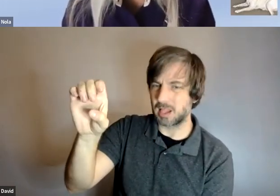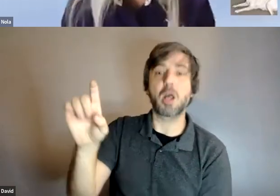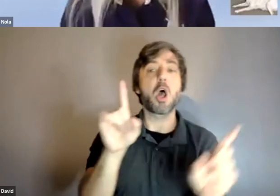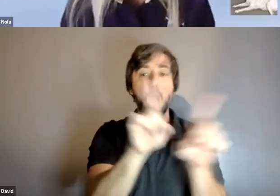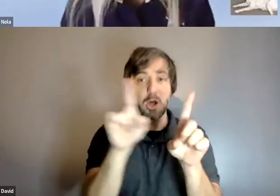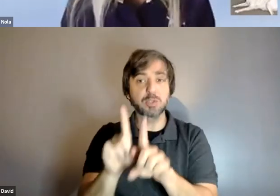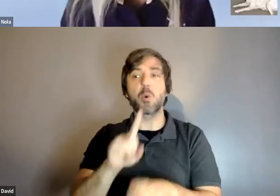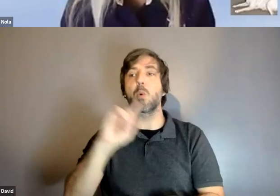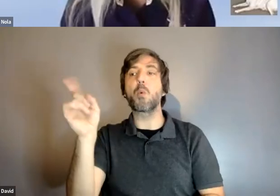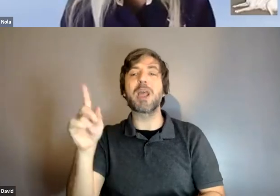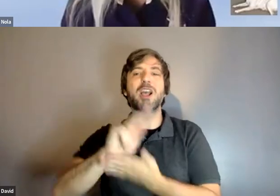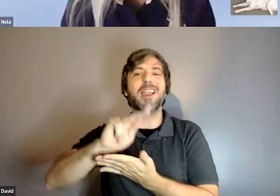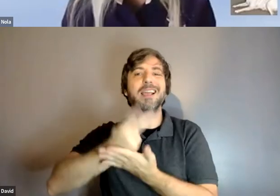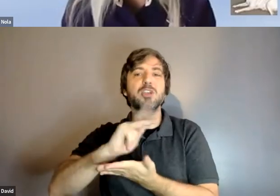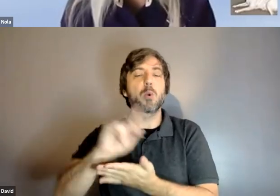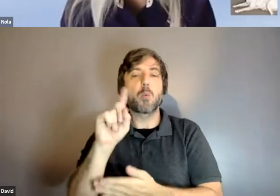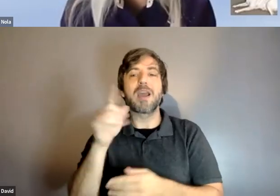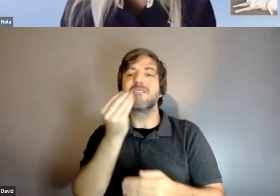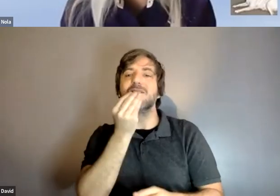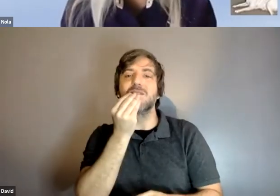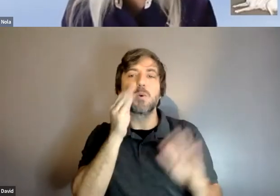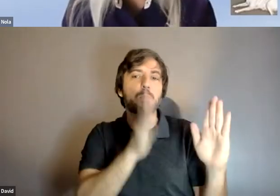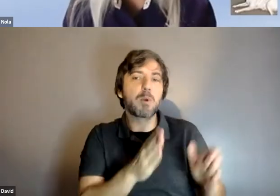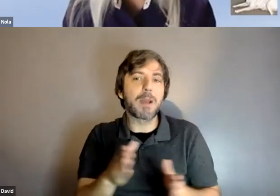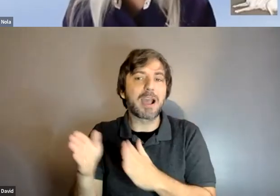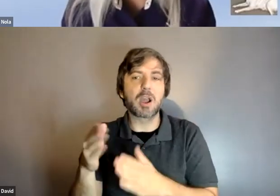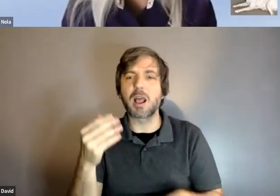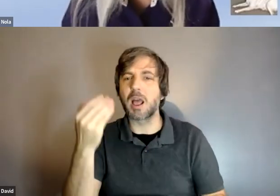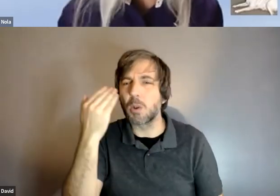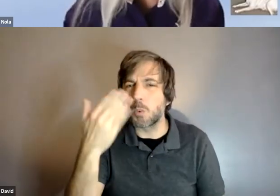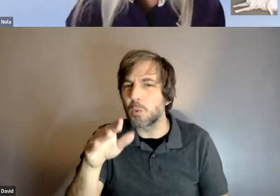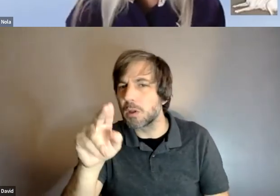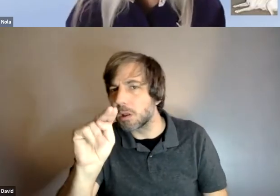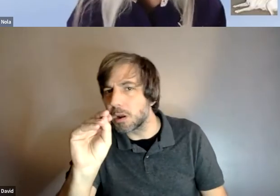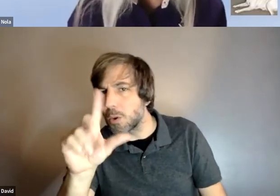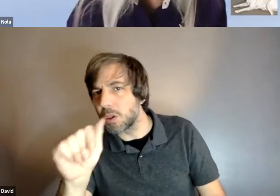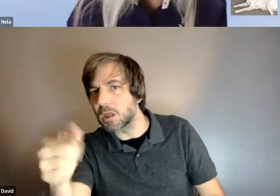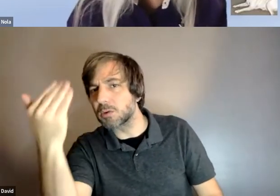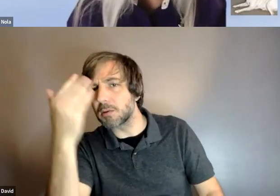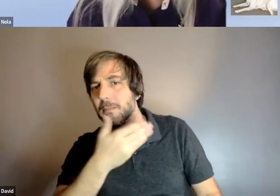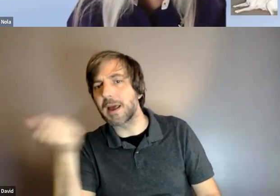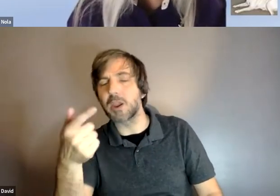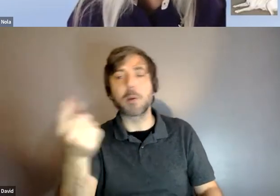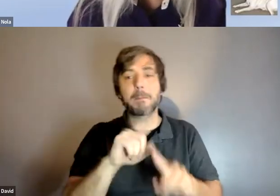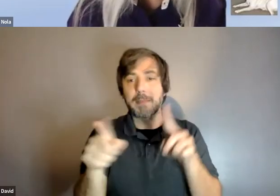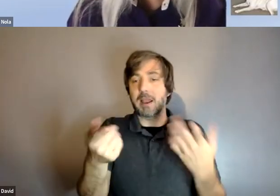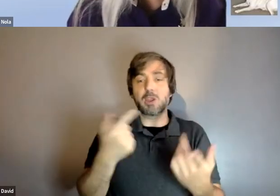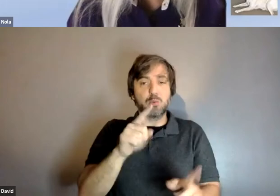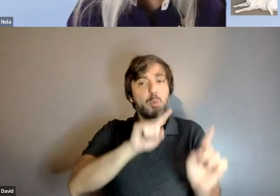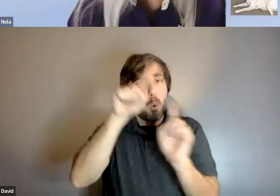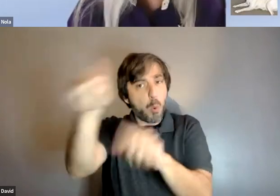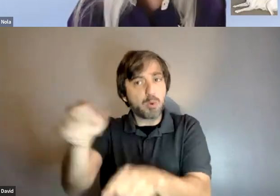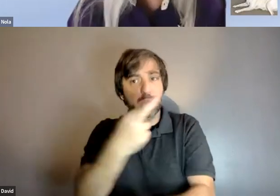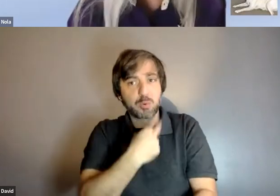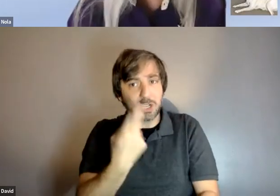can i know there is some maybe maybe nola you know this better i um you can go to a restaurant with your dogs but my understanding is you